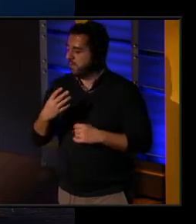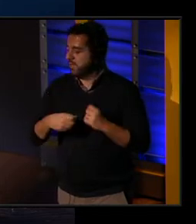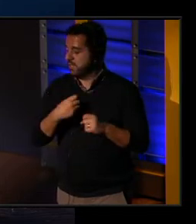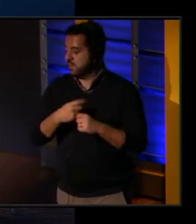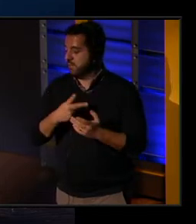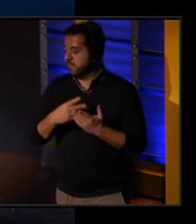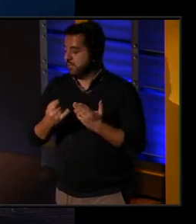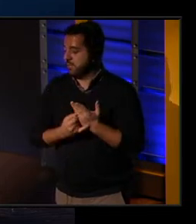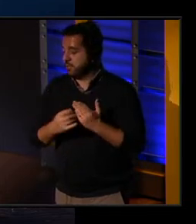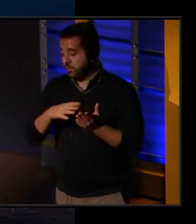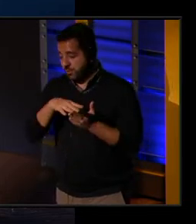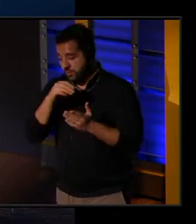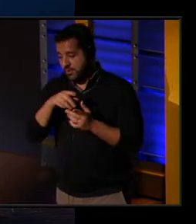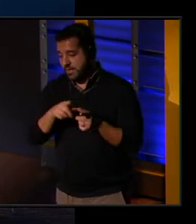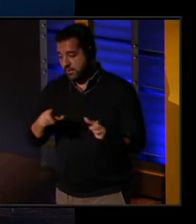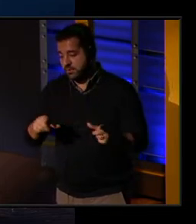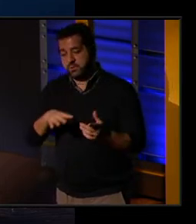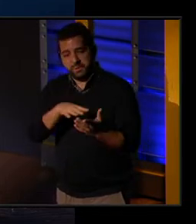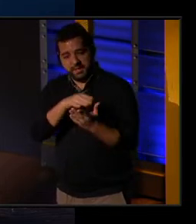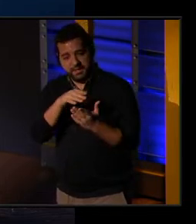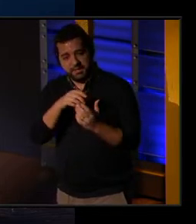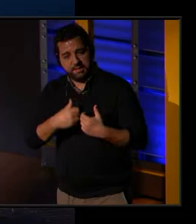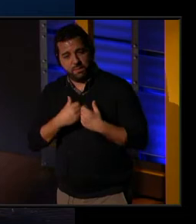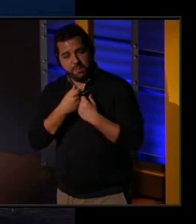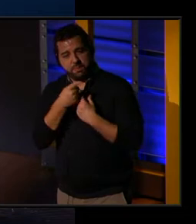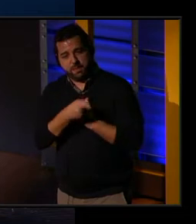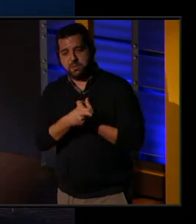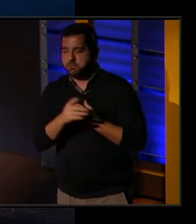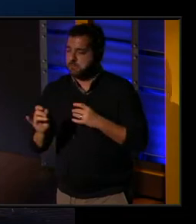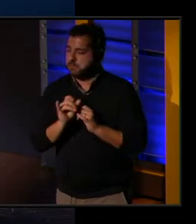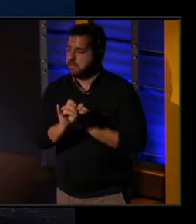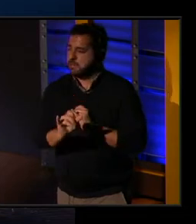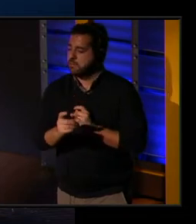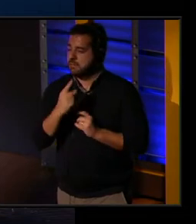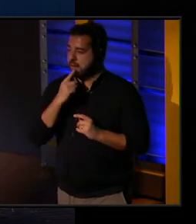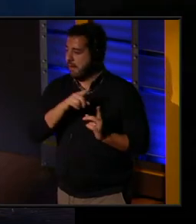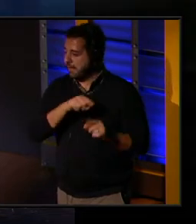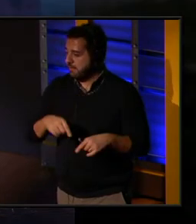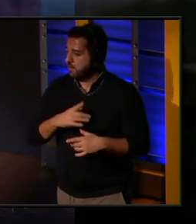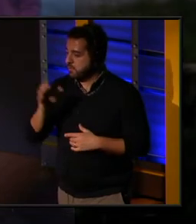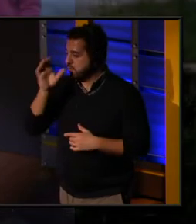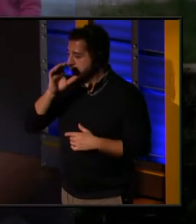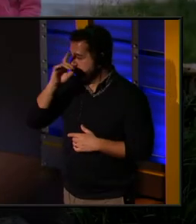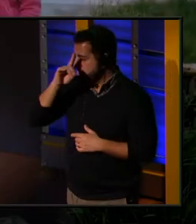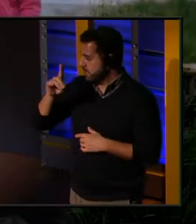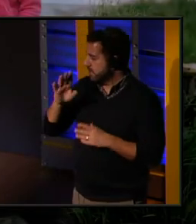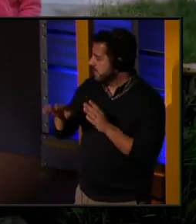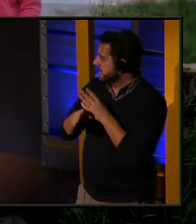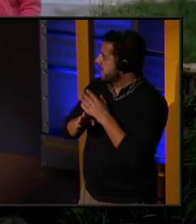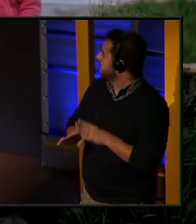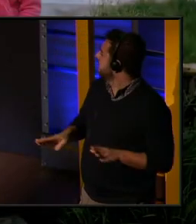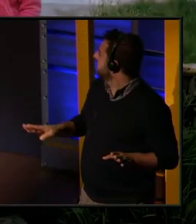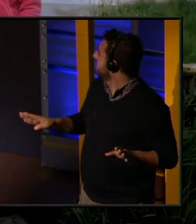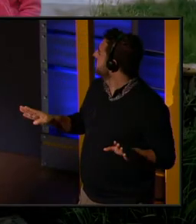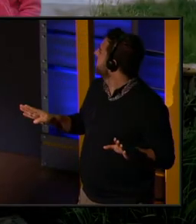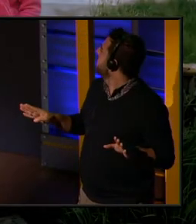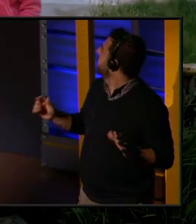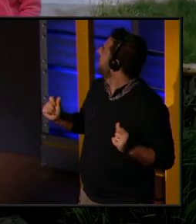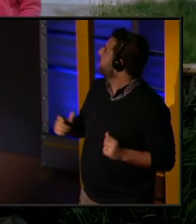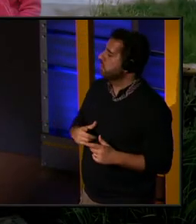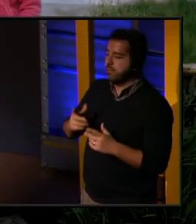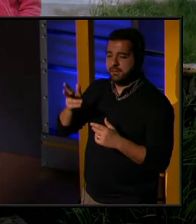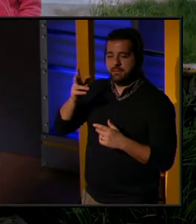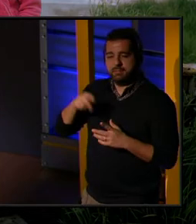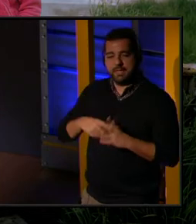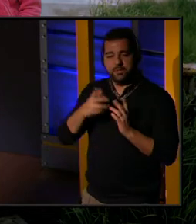learned the language. You lived with them. You stayed. And you've said, I came here in search of silence so that I could begin